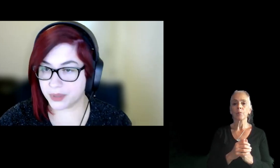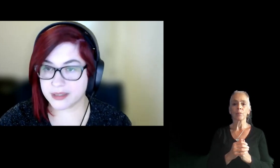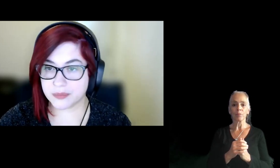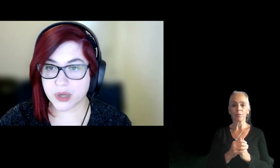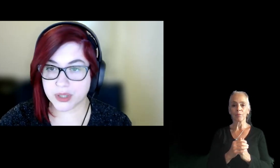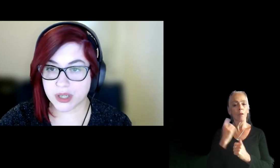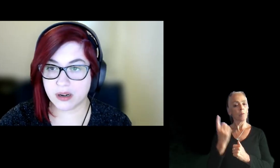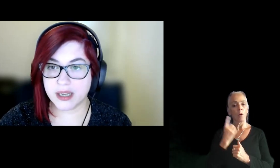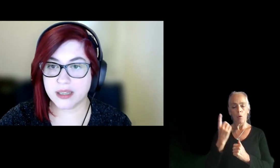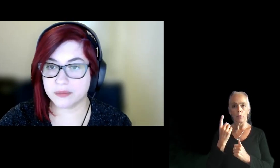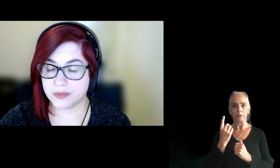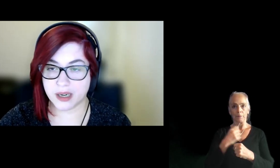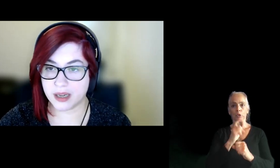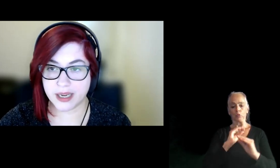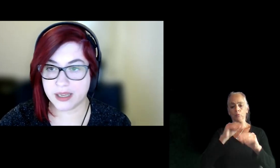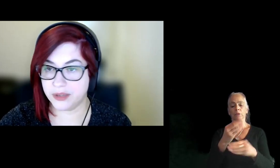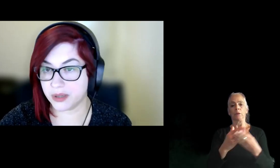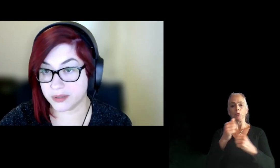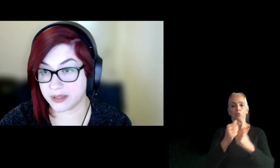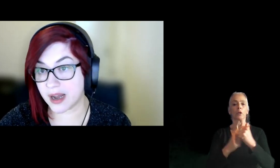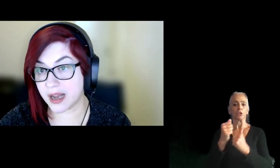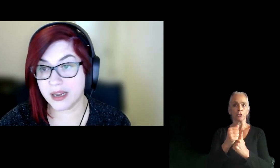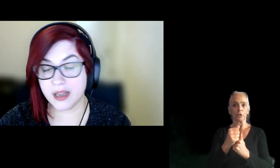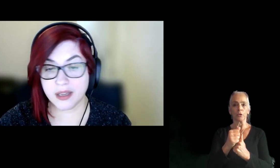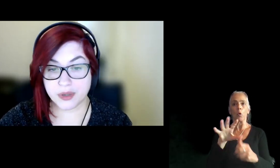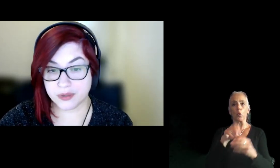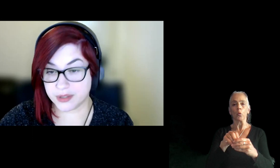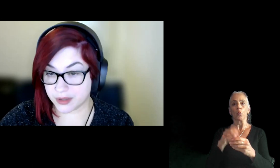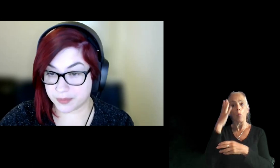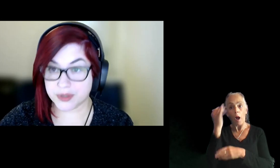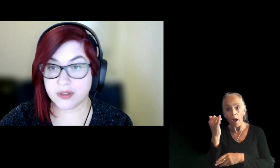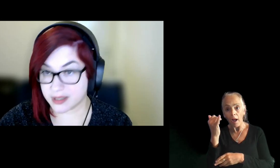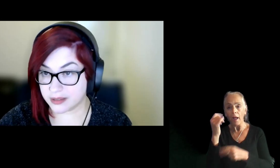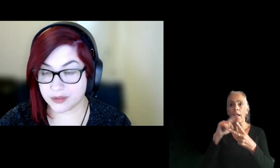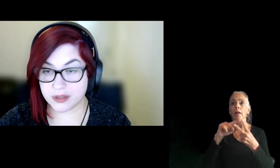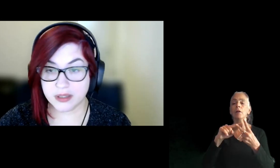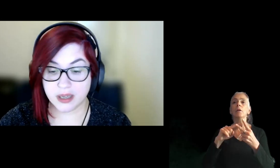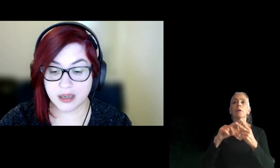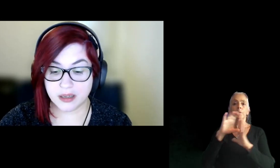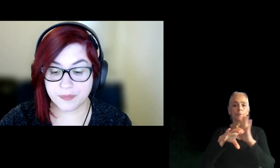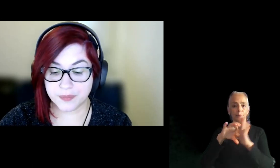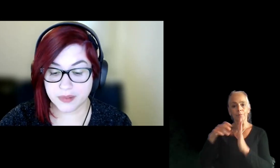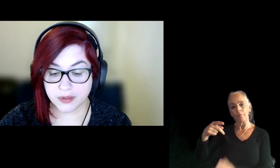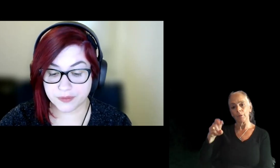putting some structure on it where like you included the why, you include your personas and your